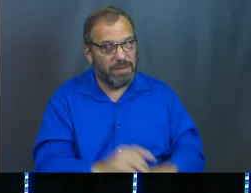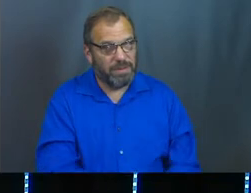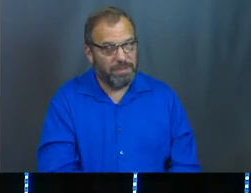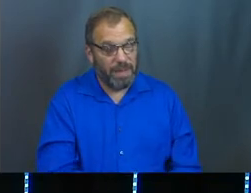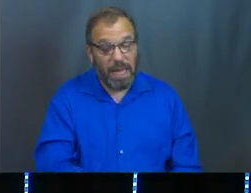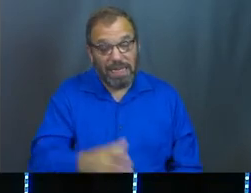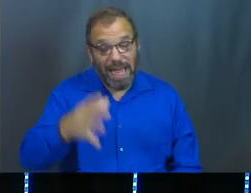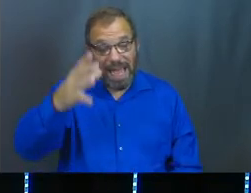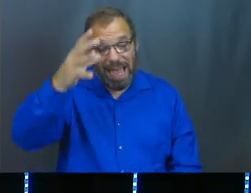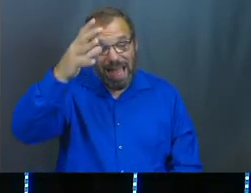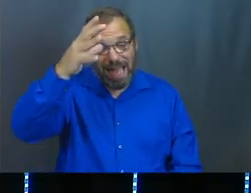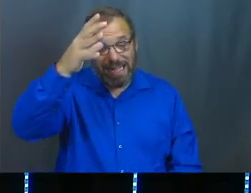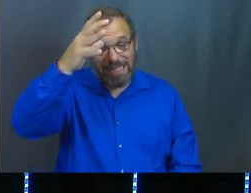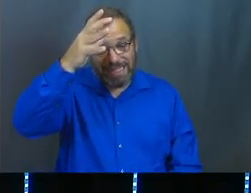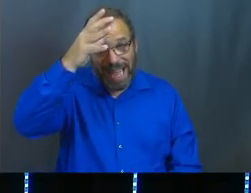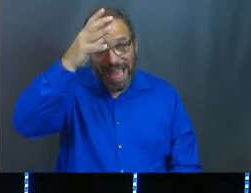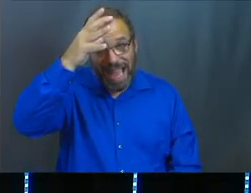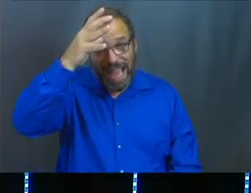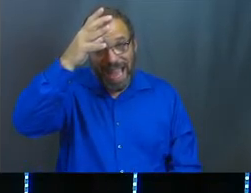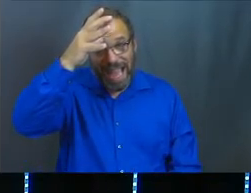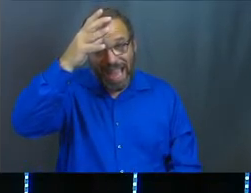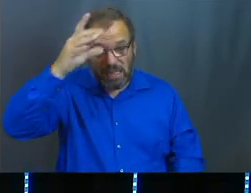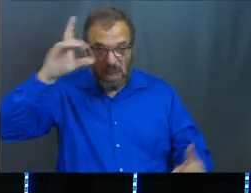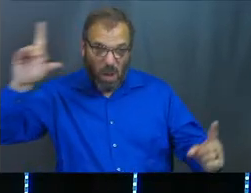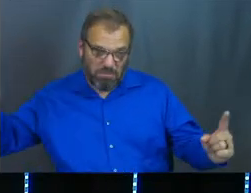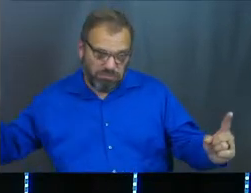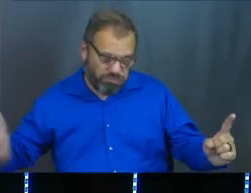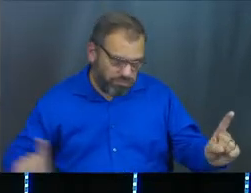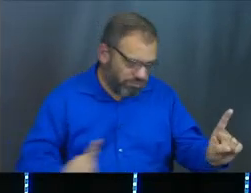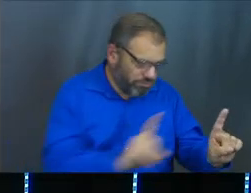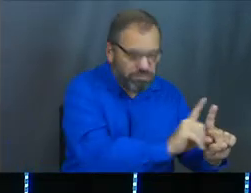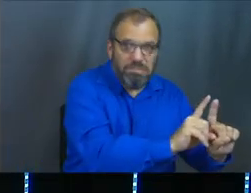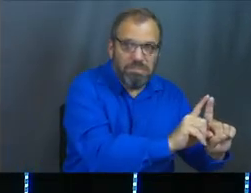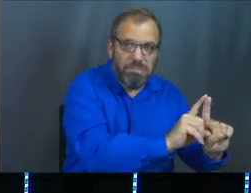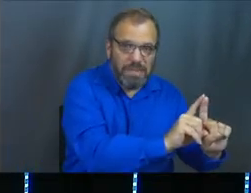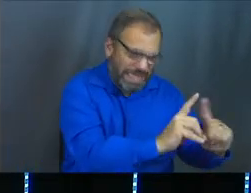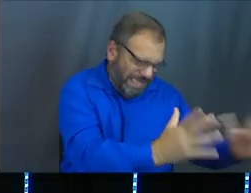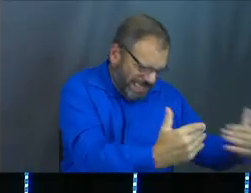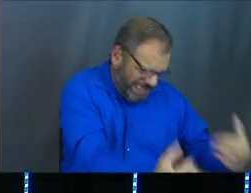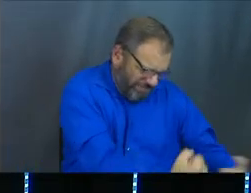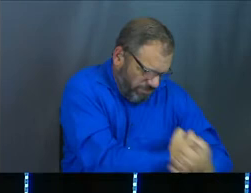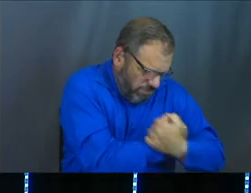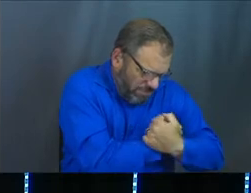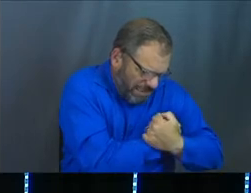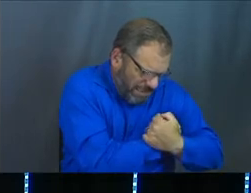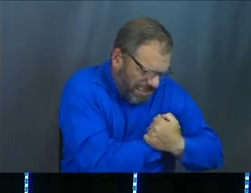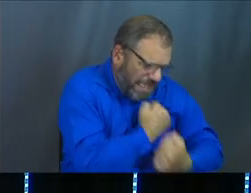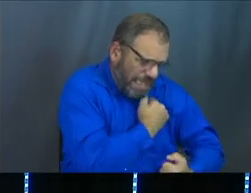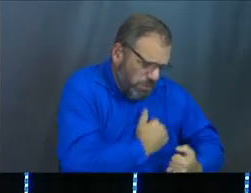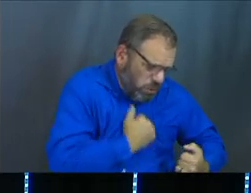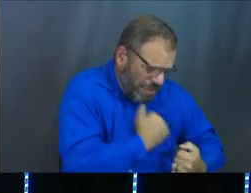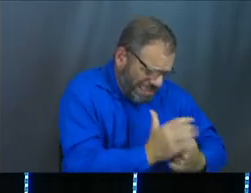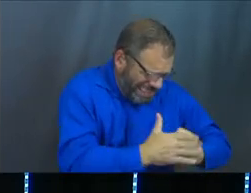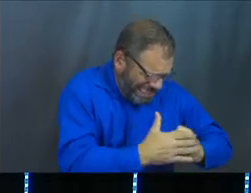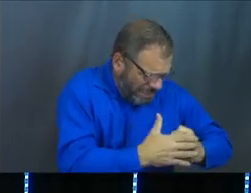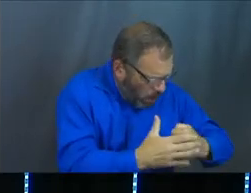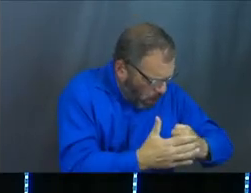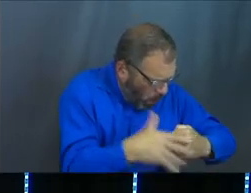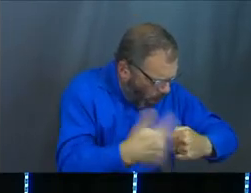So the dad in my illustration, he runs right up to him and he throws his arms around him and I'm so sorry.